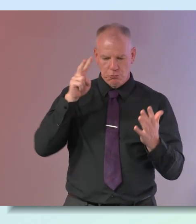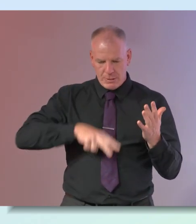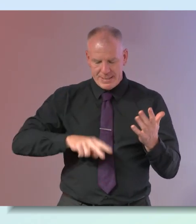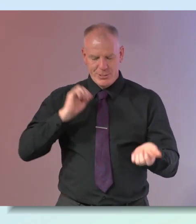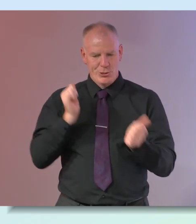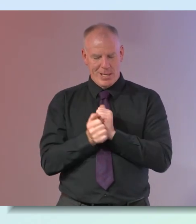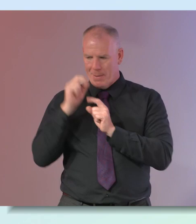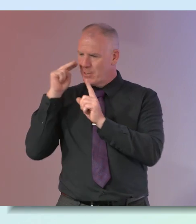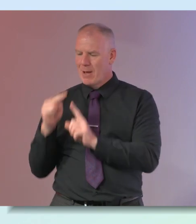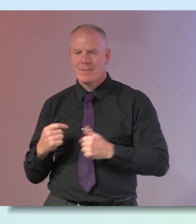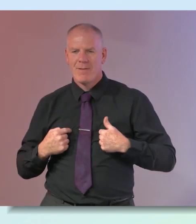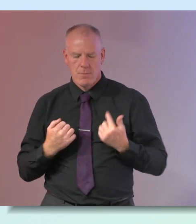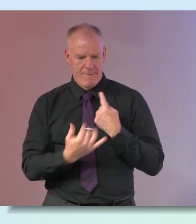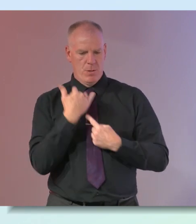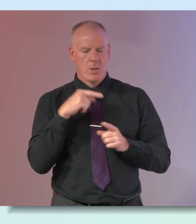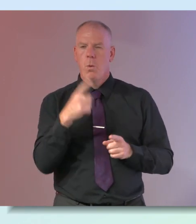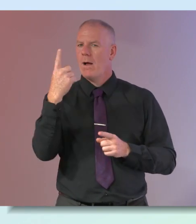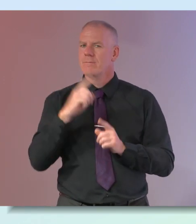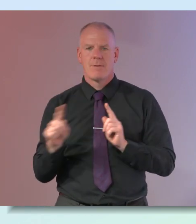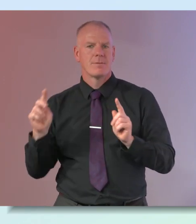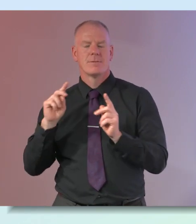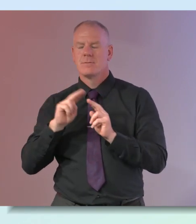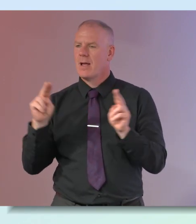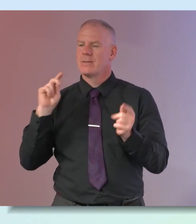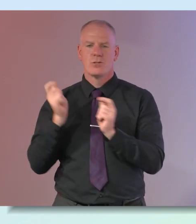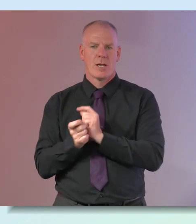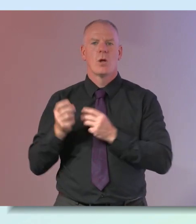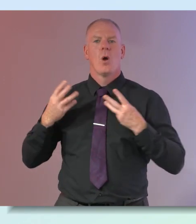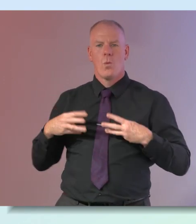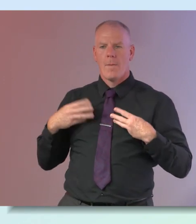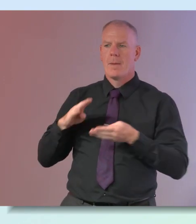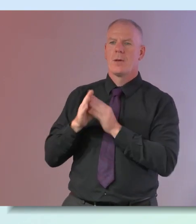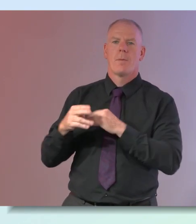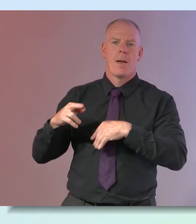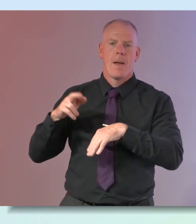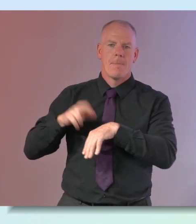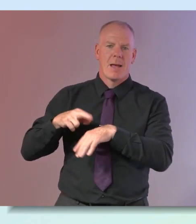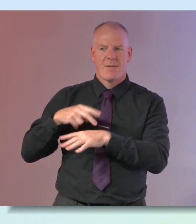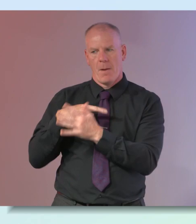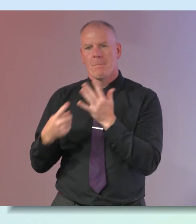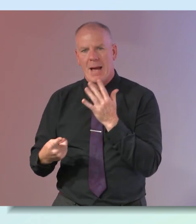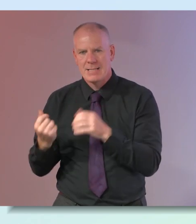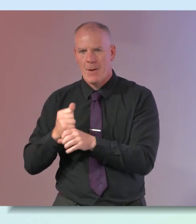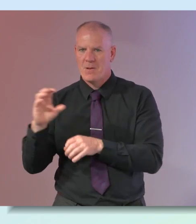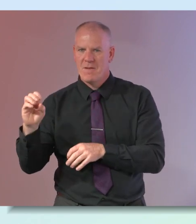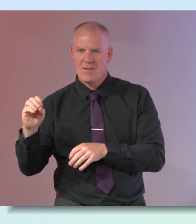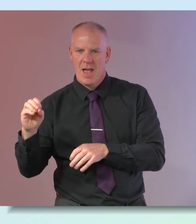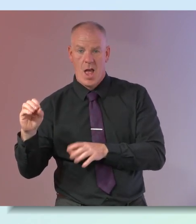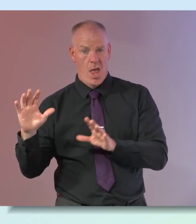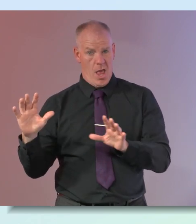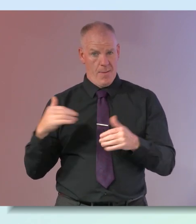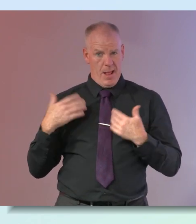on everything and uh well the one thing that it hasn't changed for me is that apparently women get better at arithmetic in their 50s and i'm like obviously i was left out